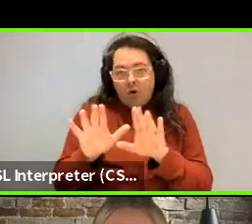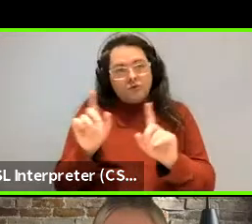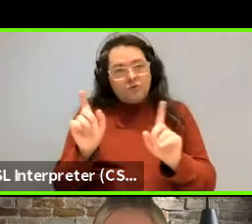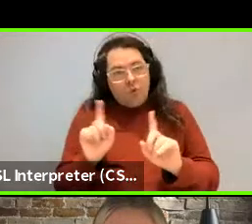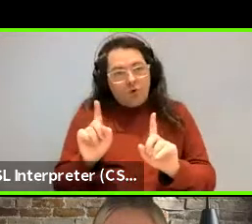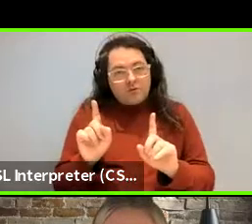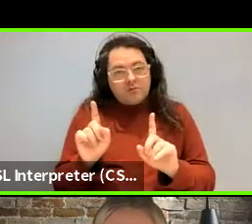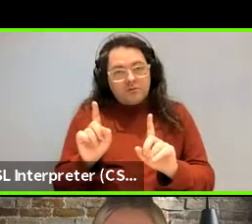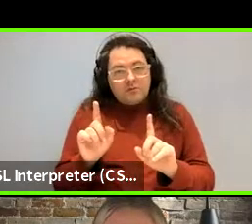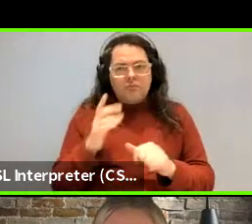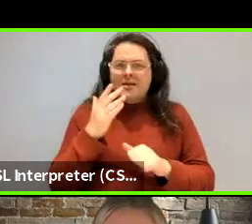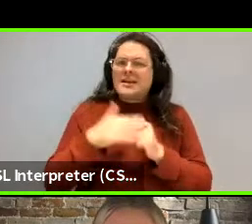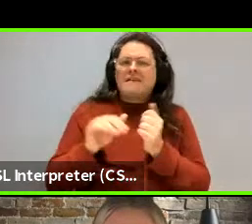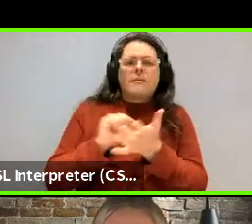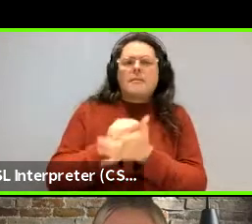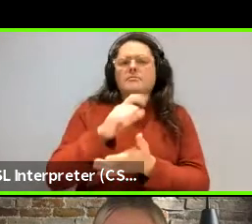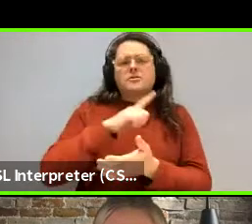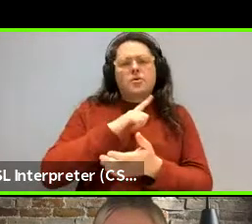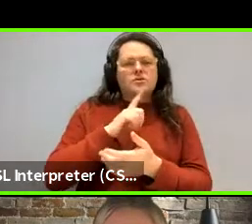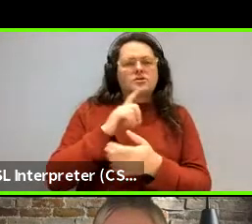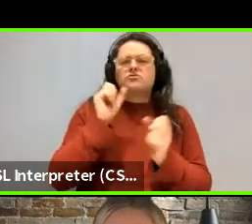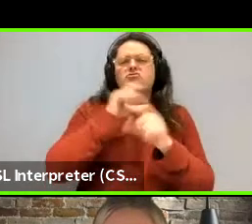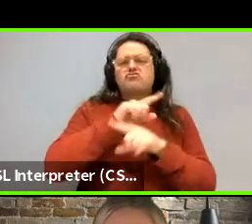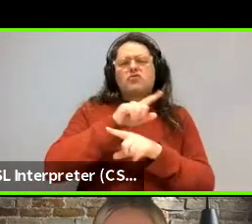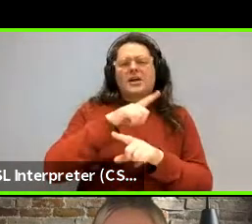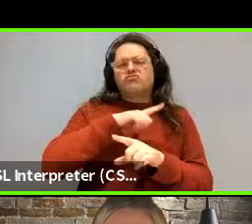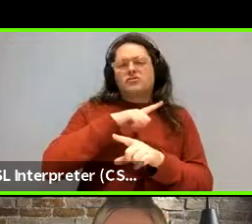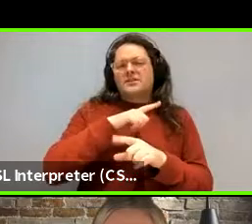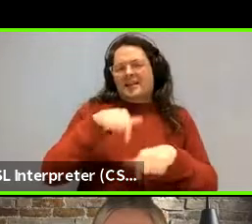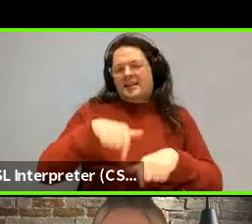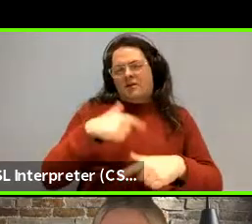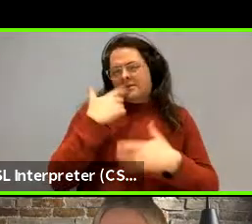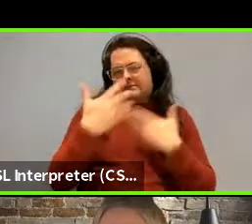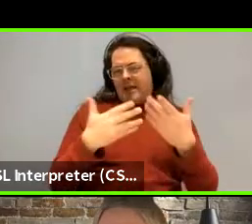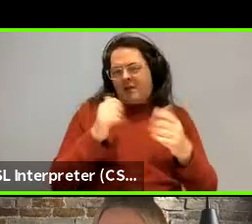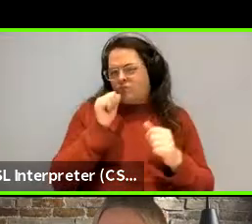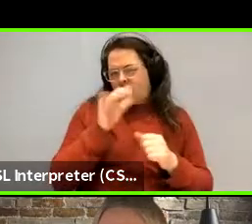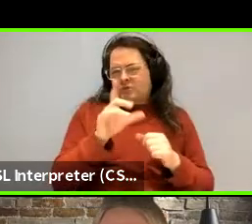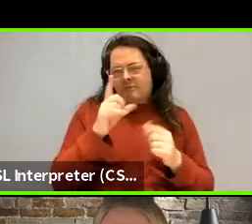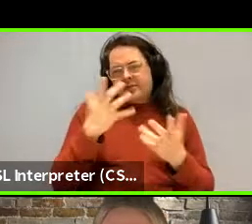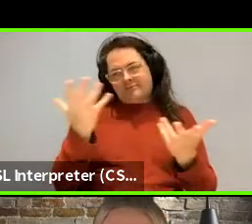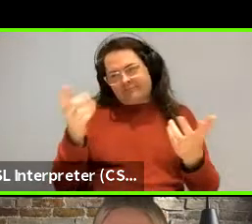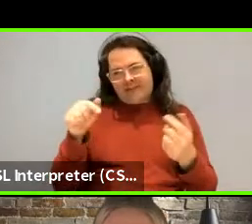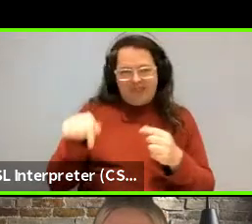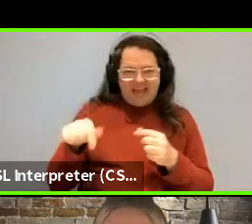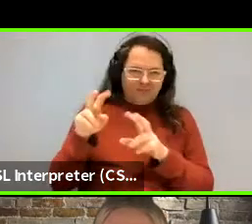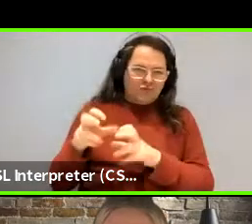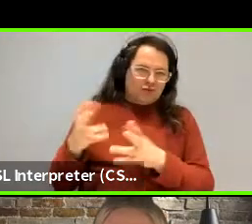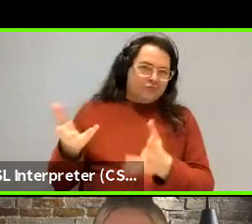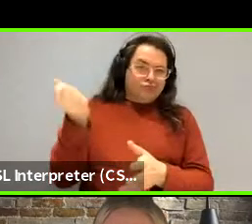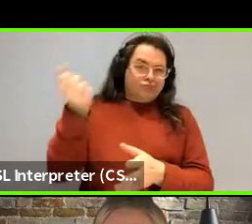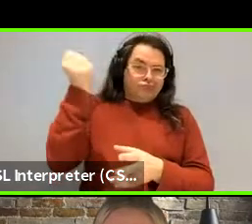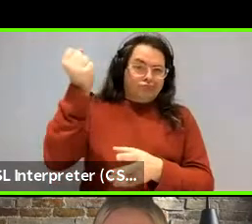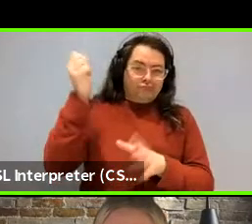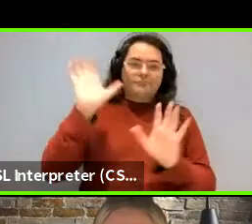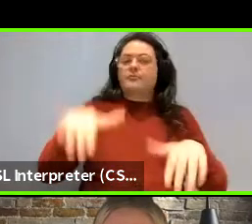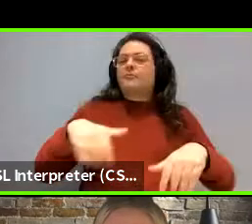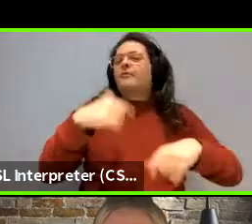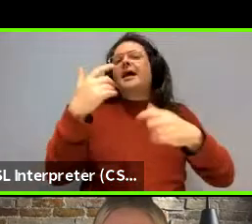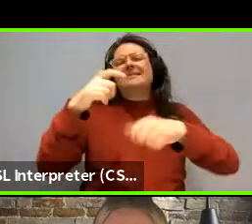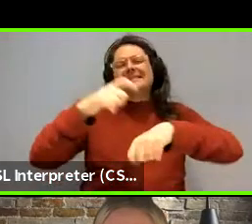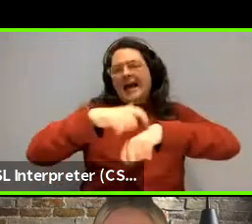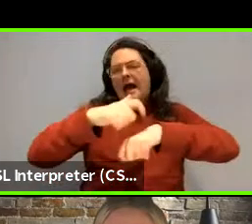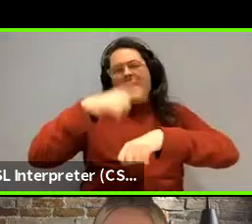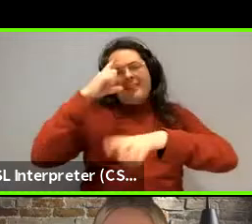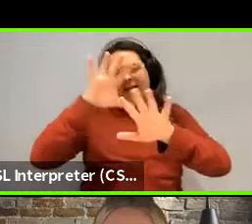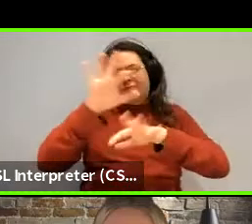for weird reasons. Uh, this is anyway, which I won't go into publicly. Well, thank you very much, Ted. I mean, think we're going